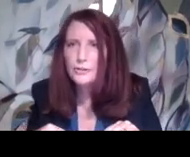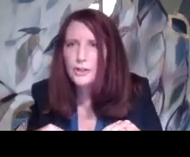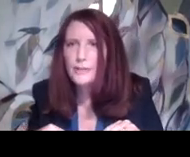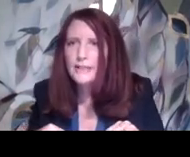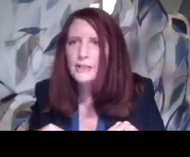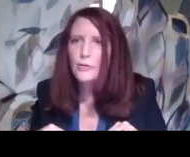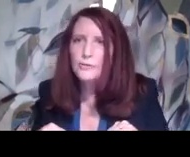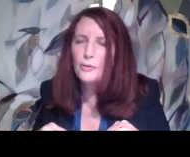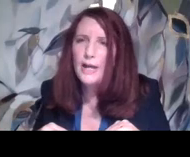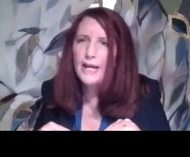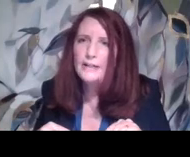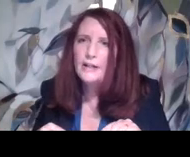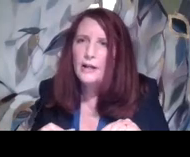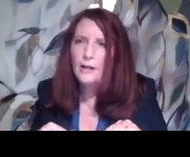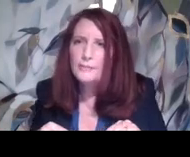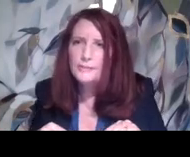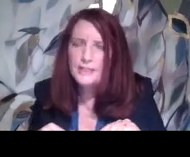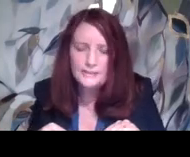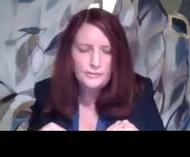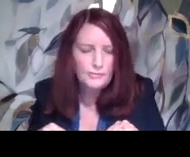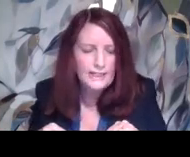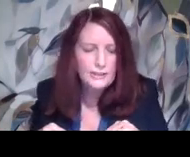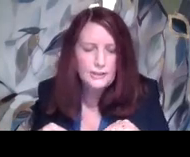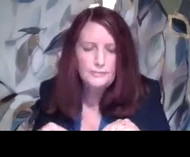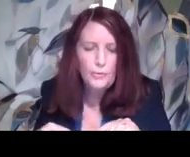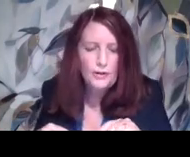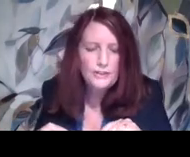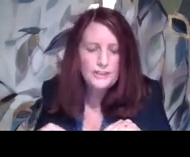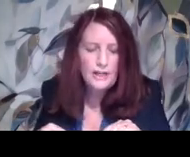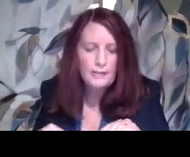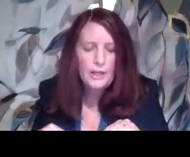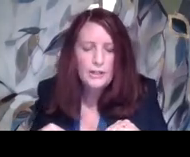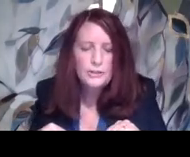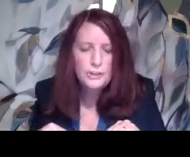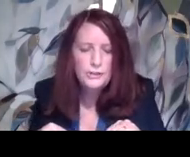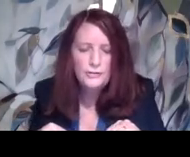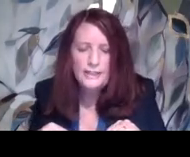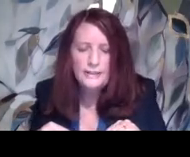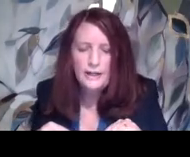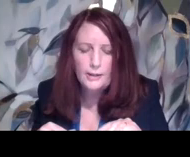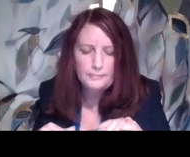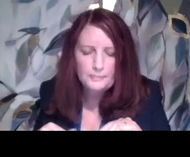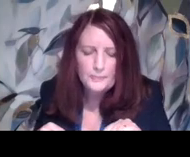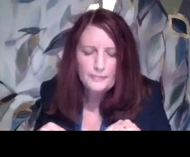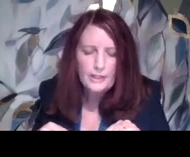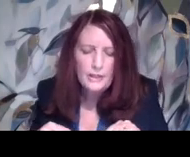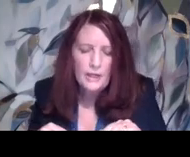leadership. And then you also had some things related to sports, cheer and,